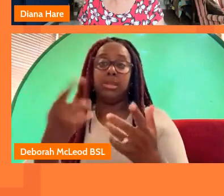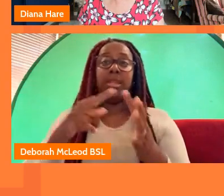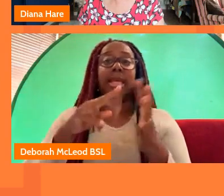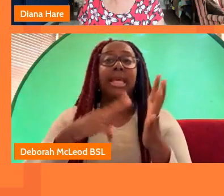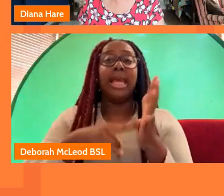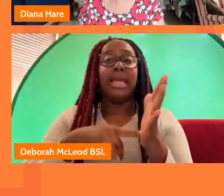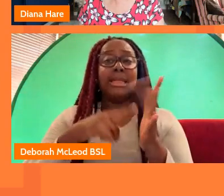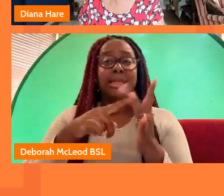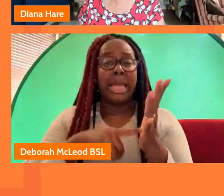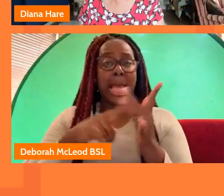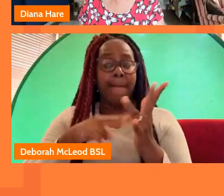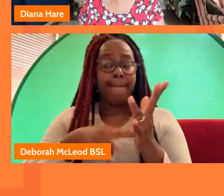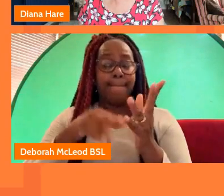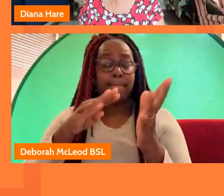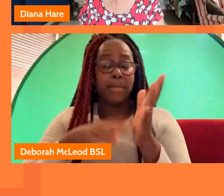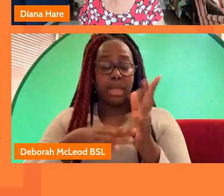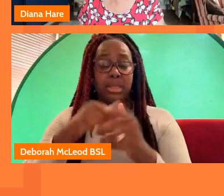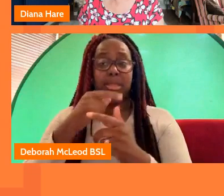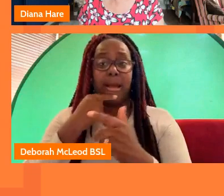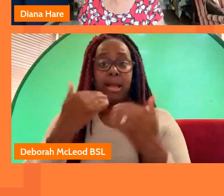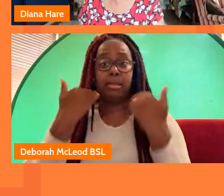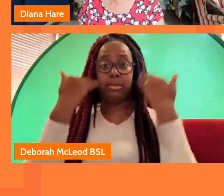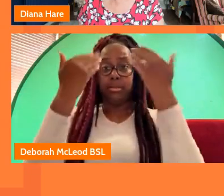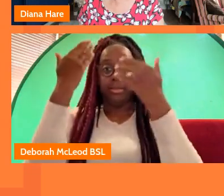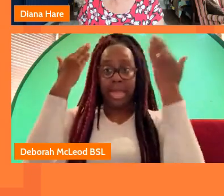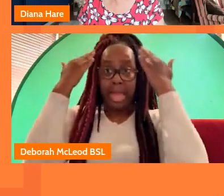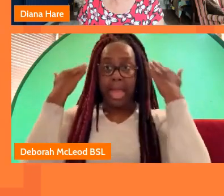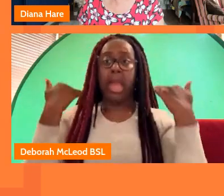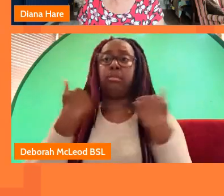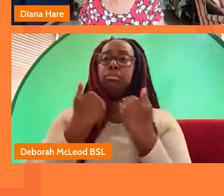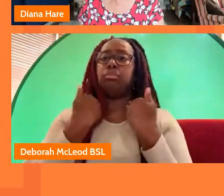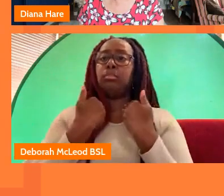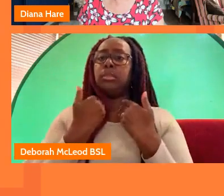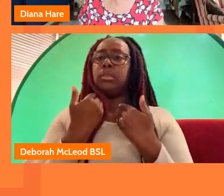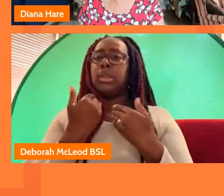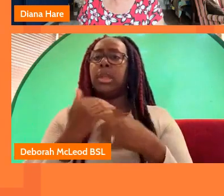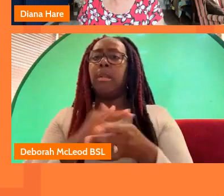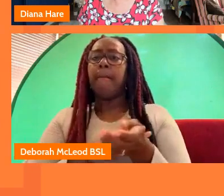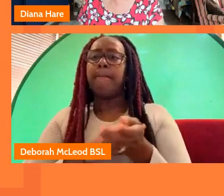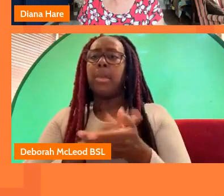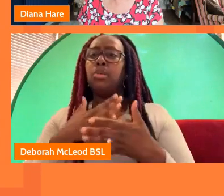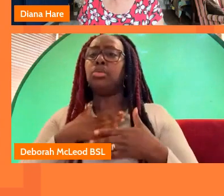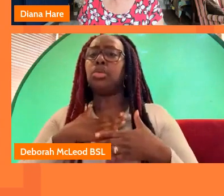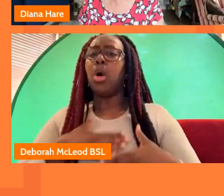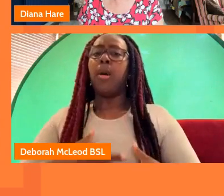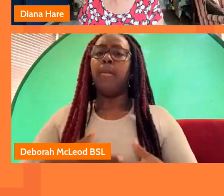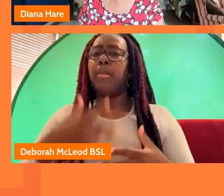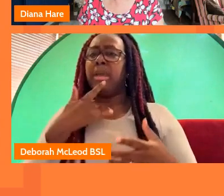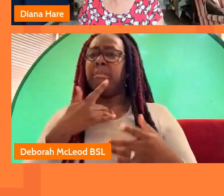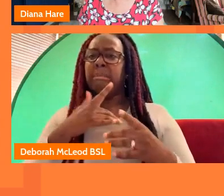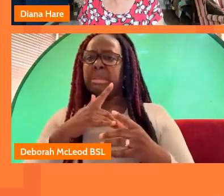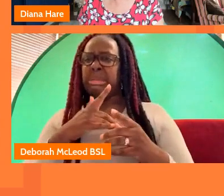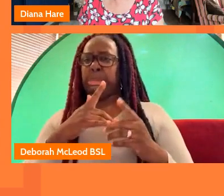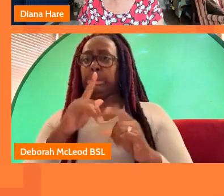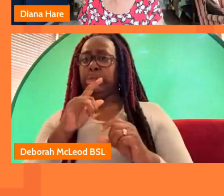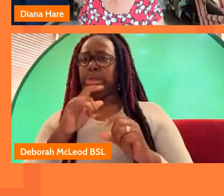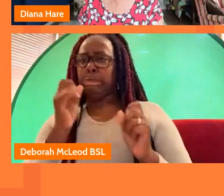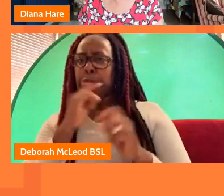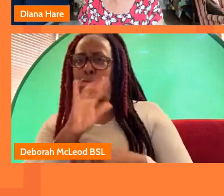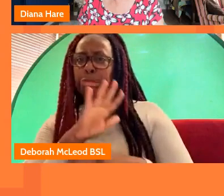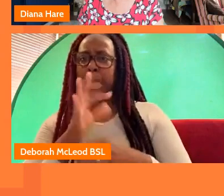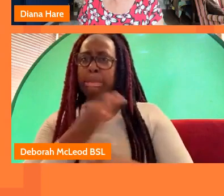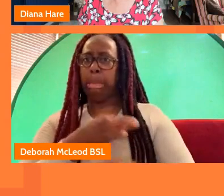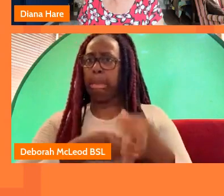supposed to describe myself so i have shoulder length fair hair and i'm wearing a blue top with some strange designs on them if that helps